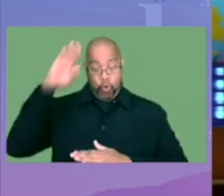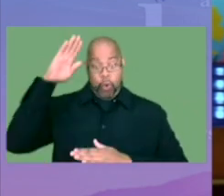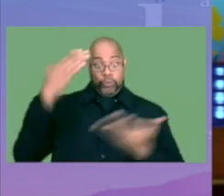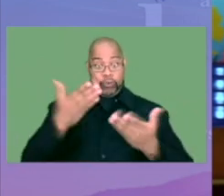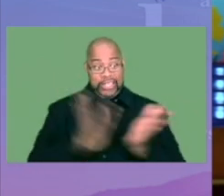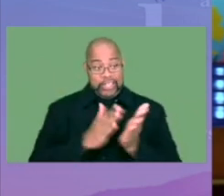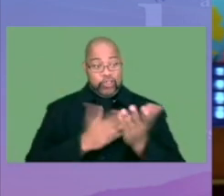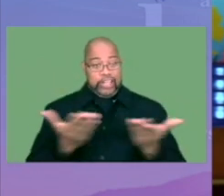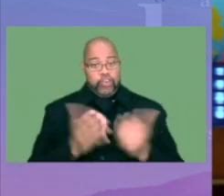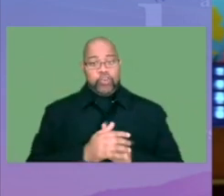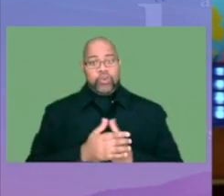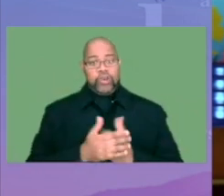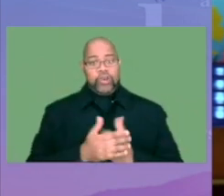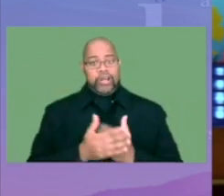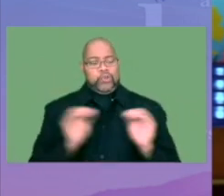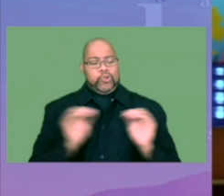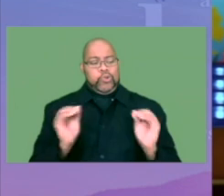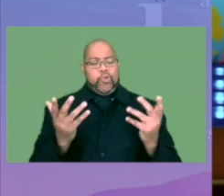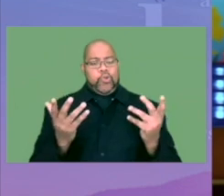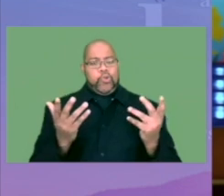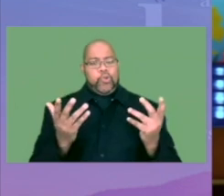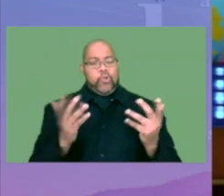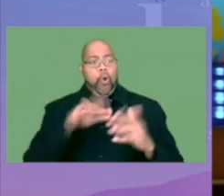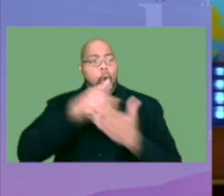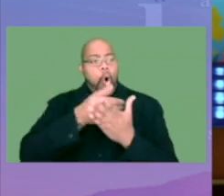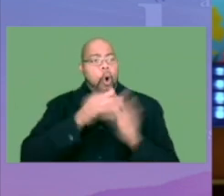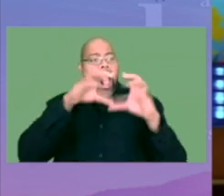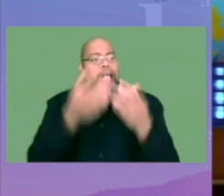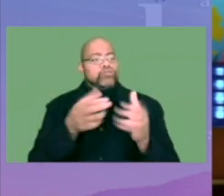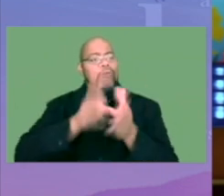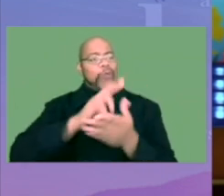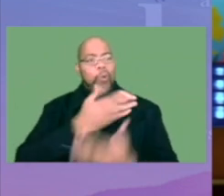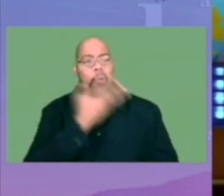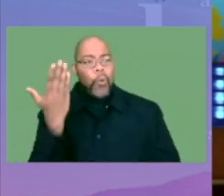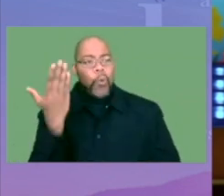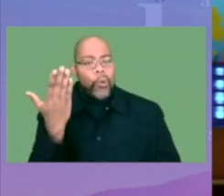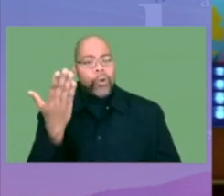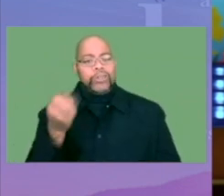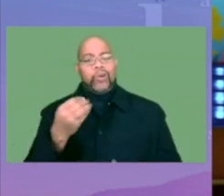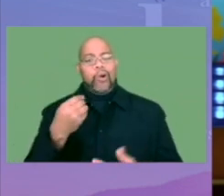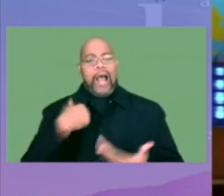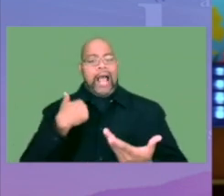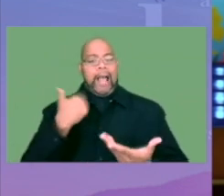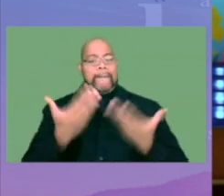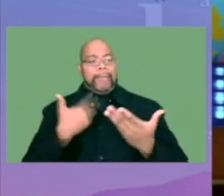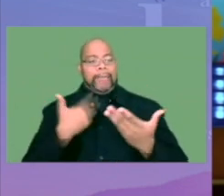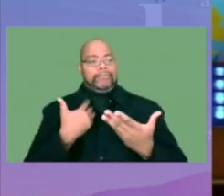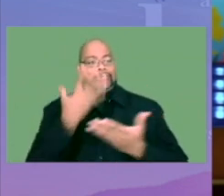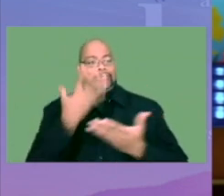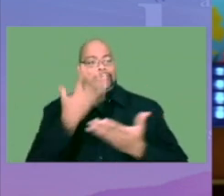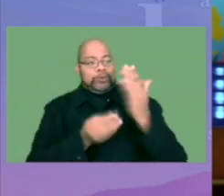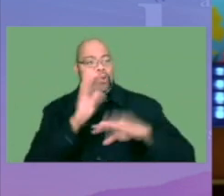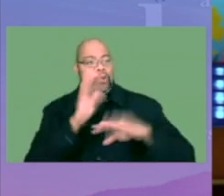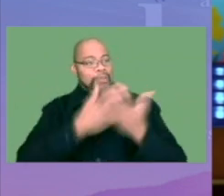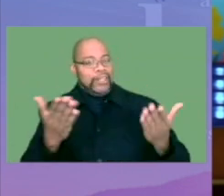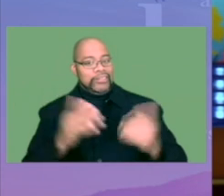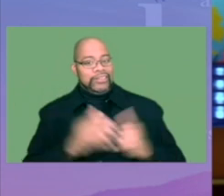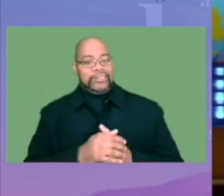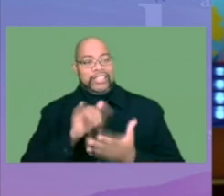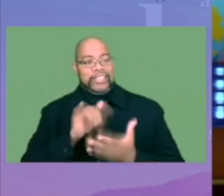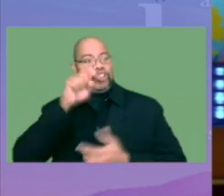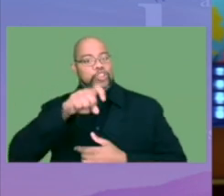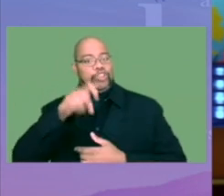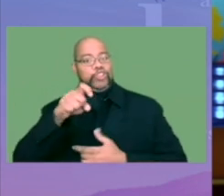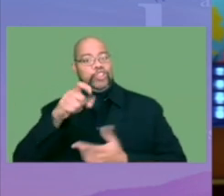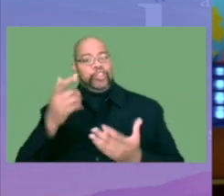when I came through school here, there was no whole class review. So I might have been missed on some